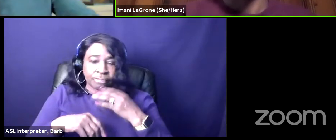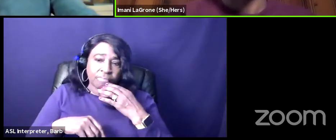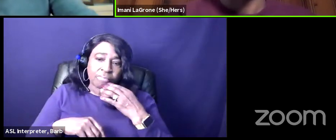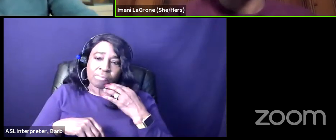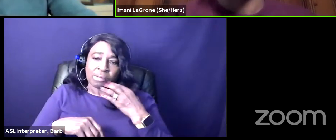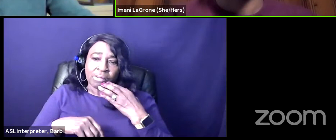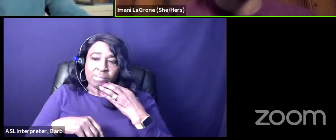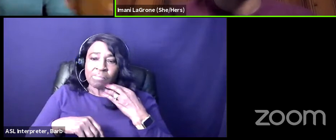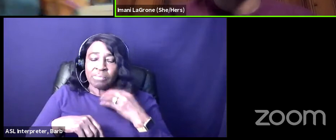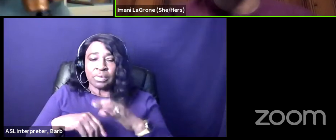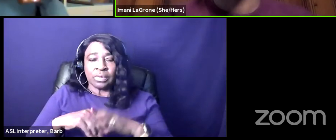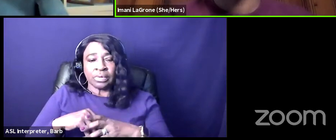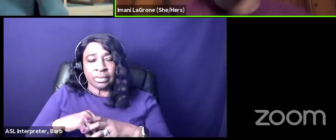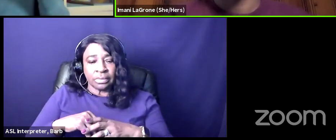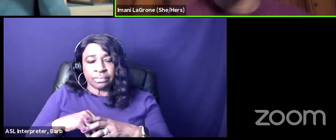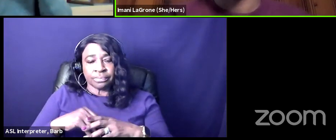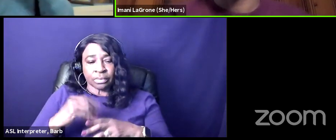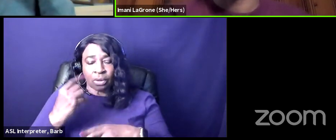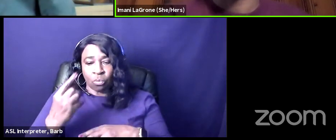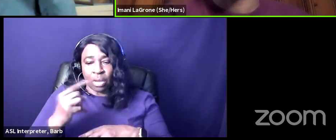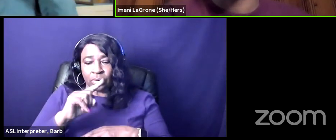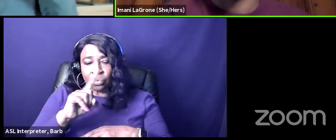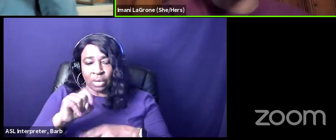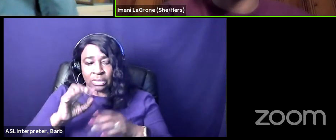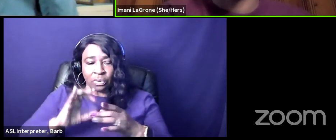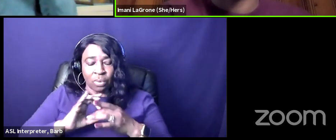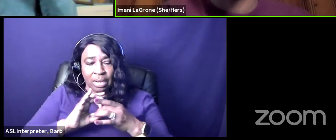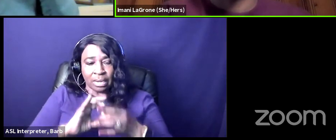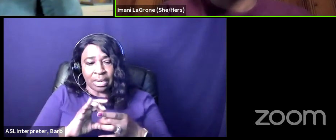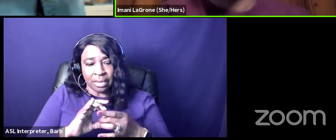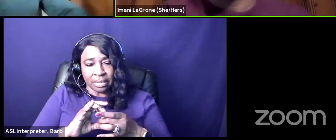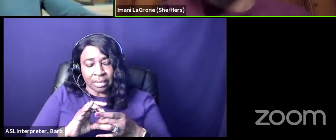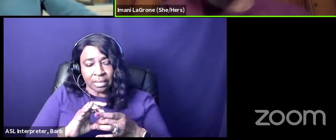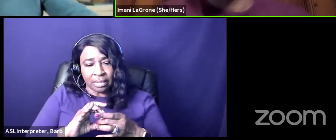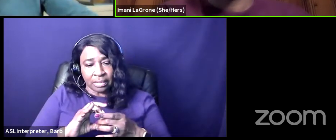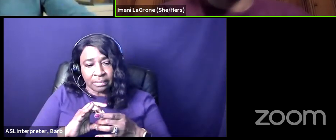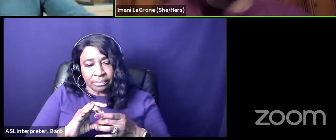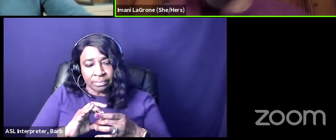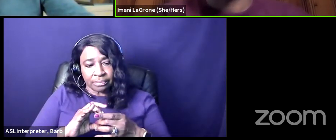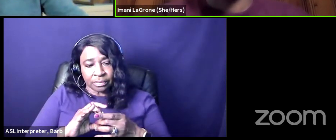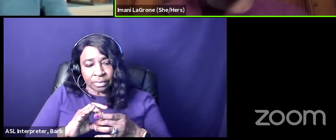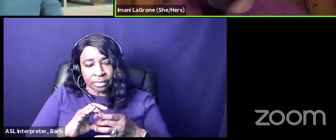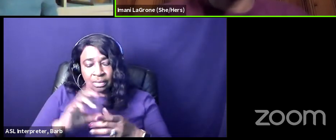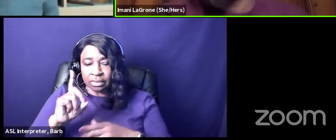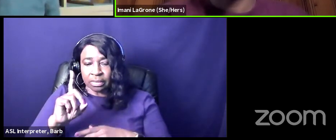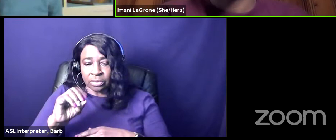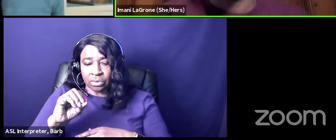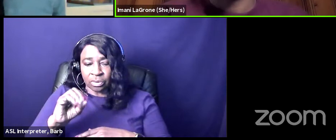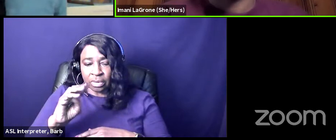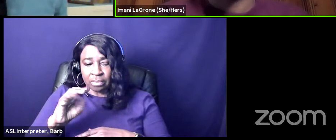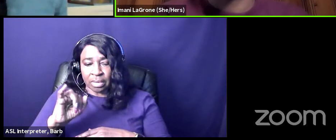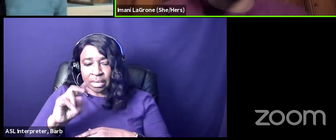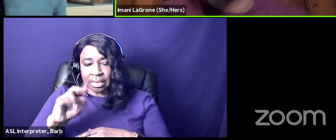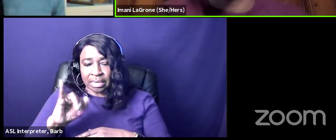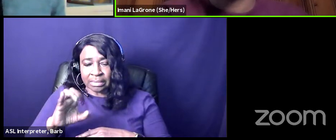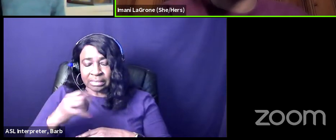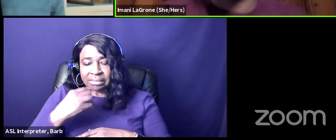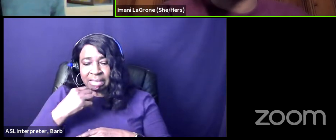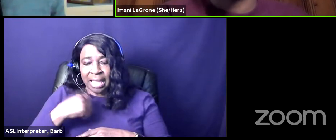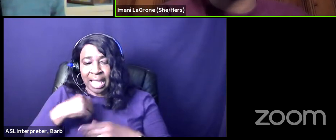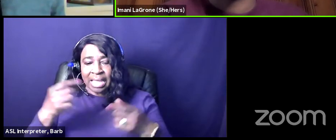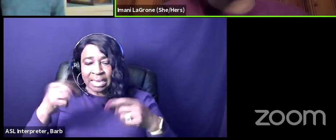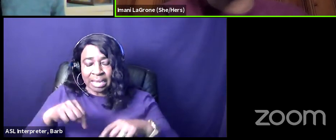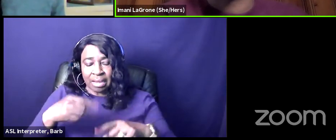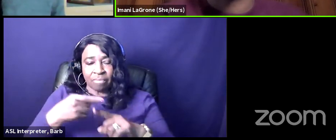okay so we have one question that's related to that from another viewer um dominique asks i come from a background of college